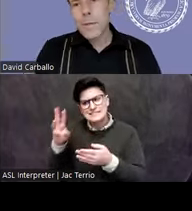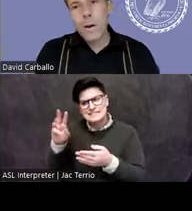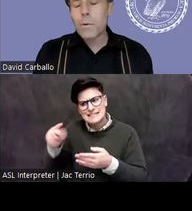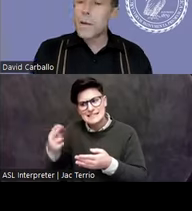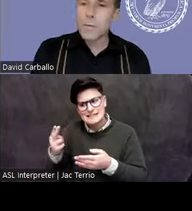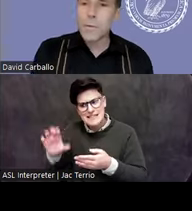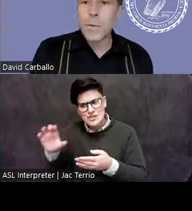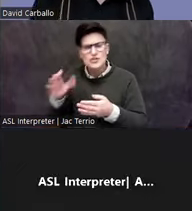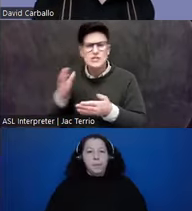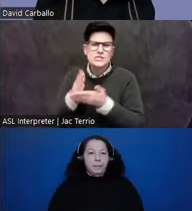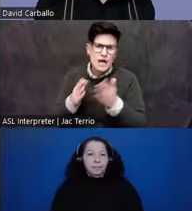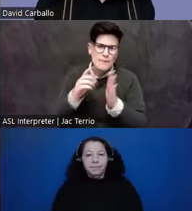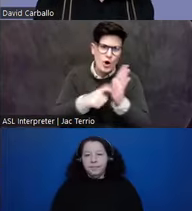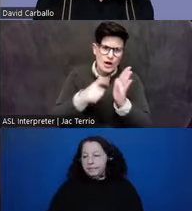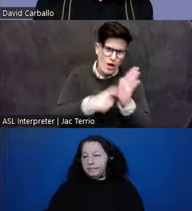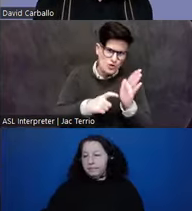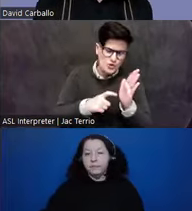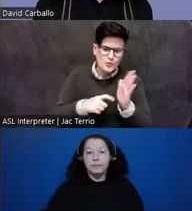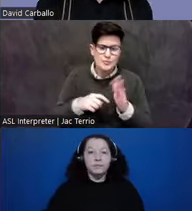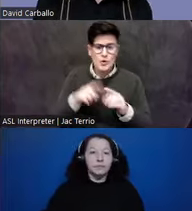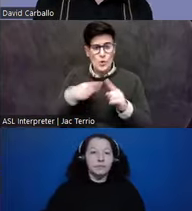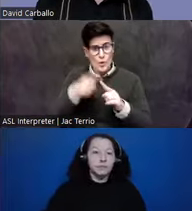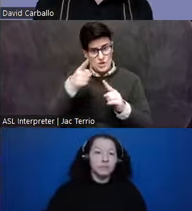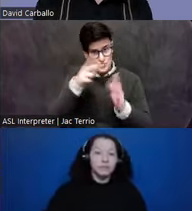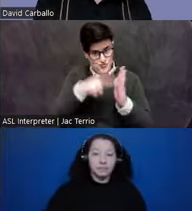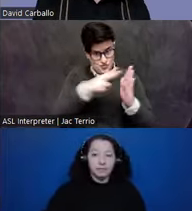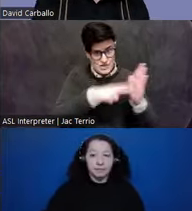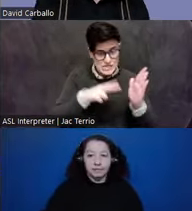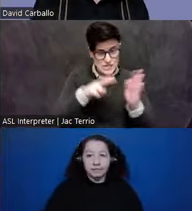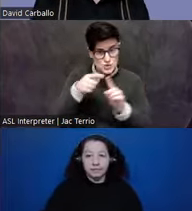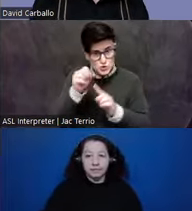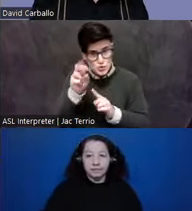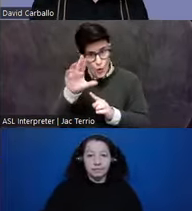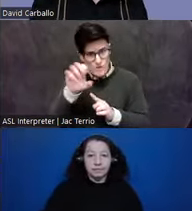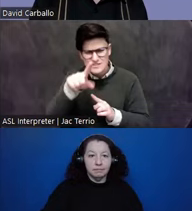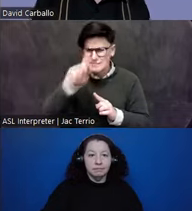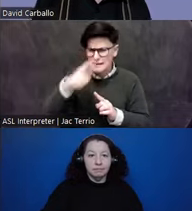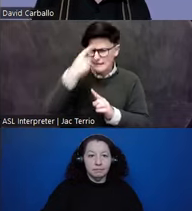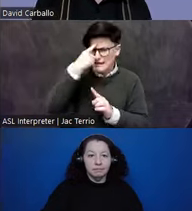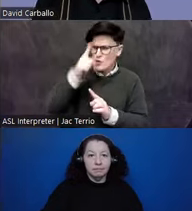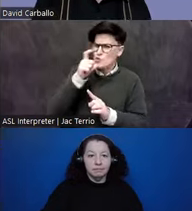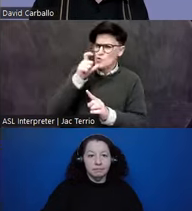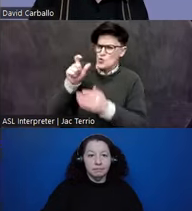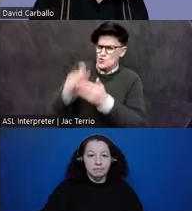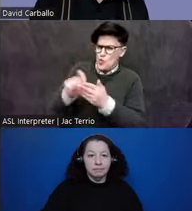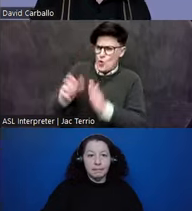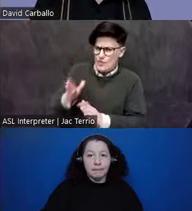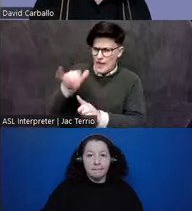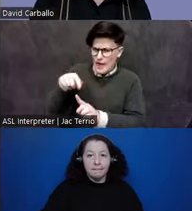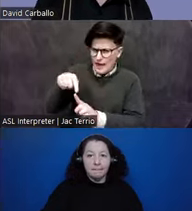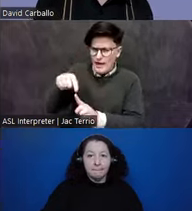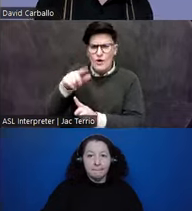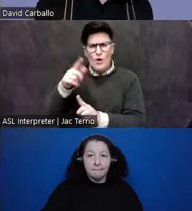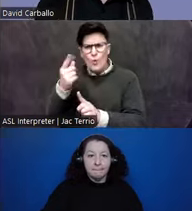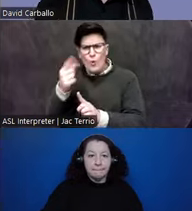As we know, whenever we read sources, we need to think of who was the author, what was the intended audience, why were they writing, what are potential